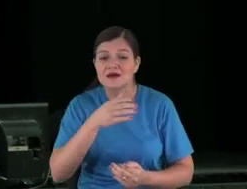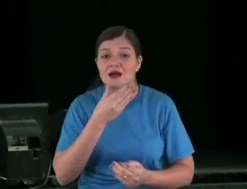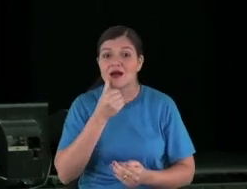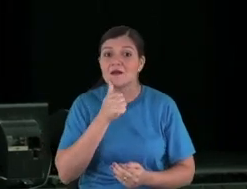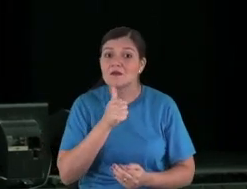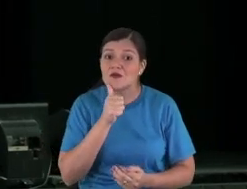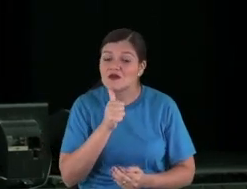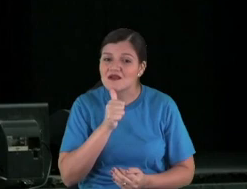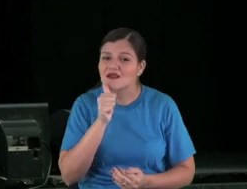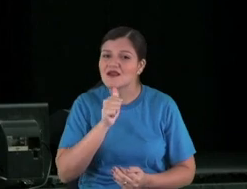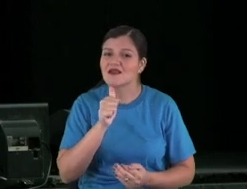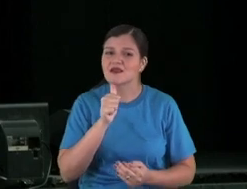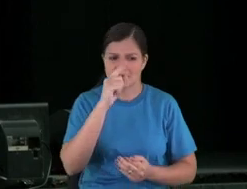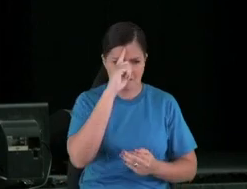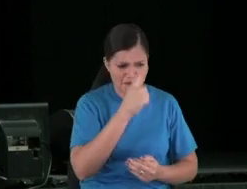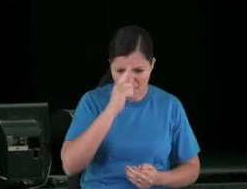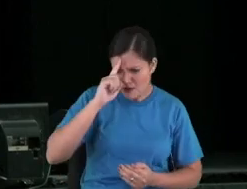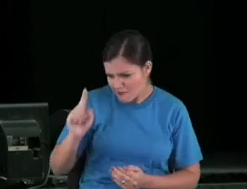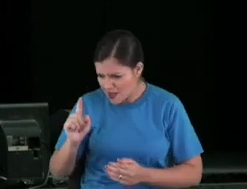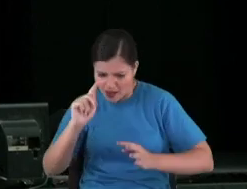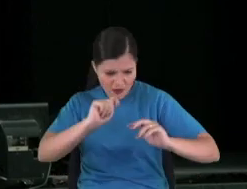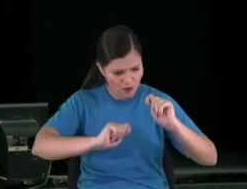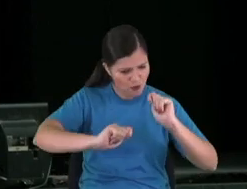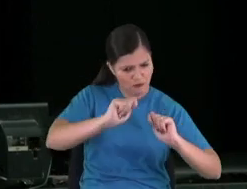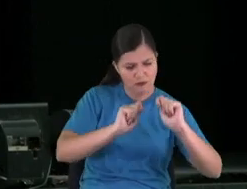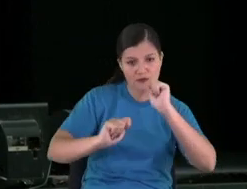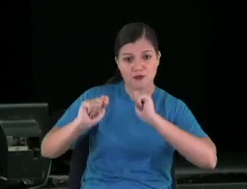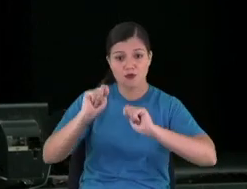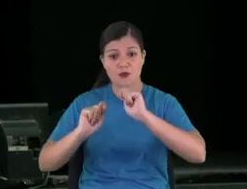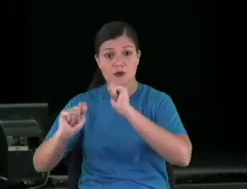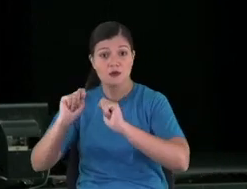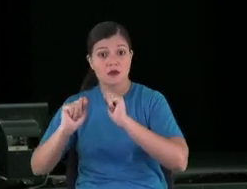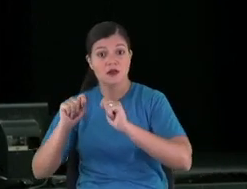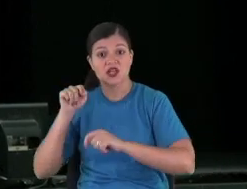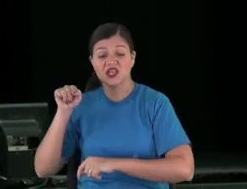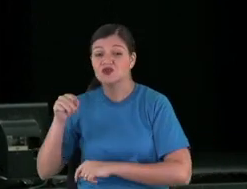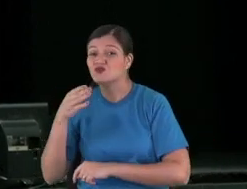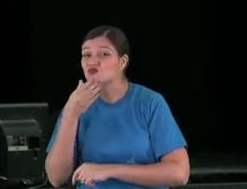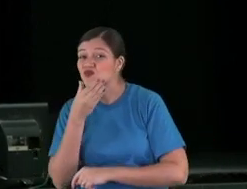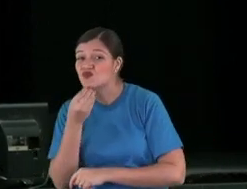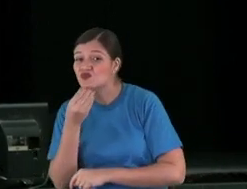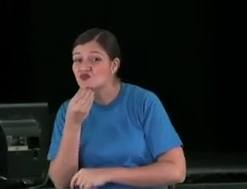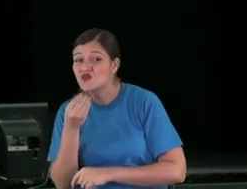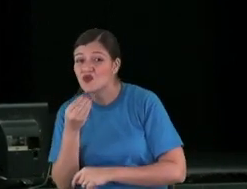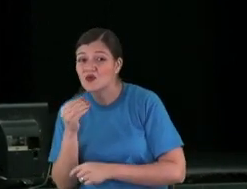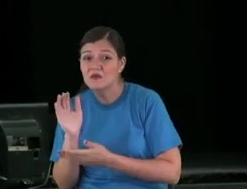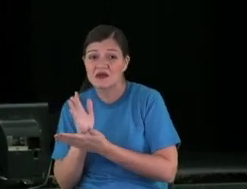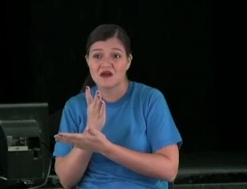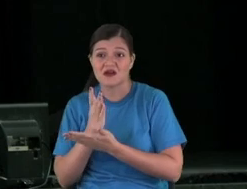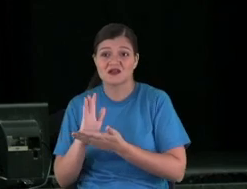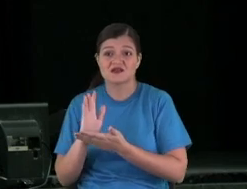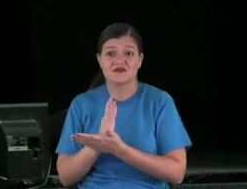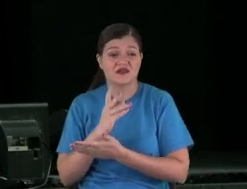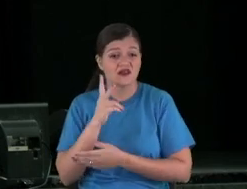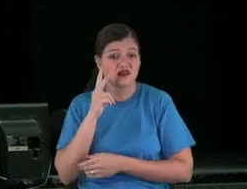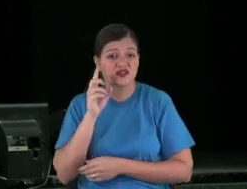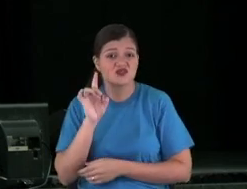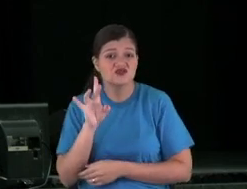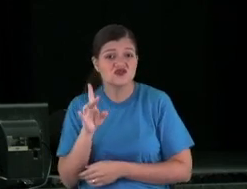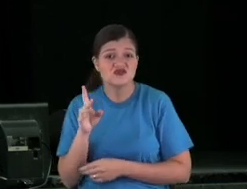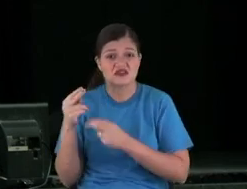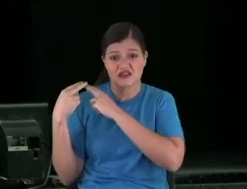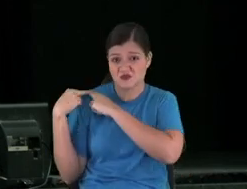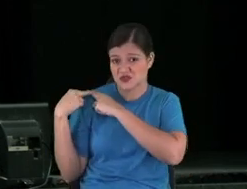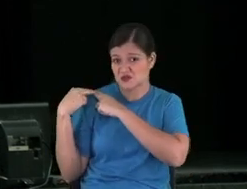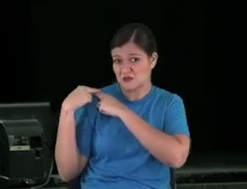a woman, the other, everything. When the man acts like a